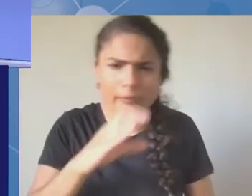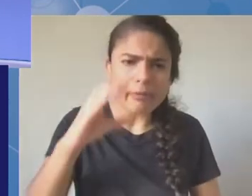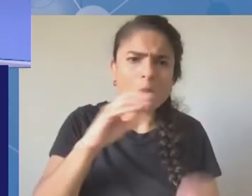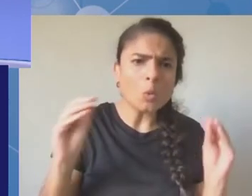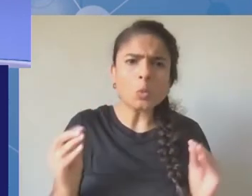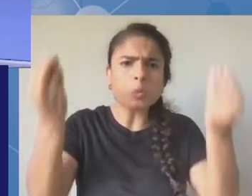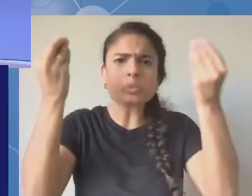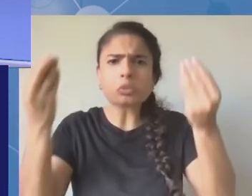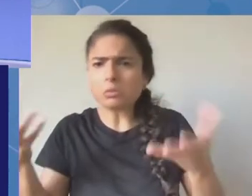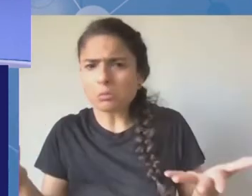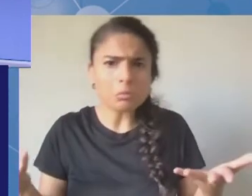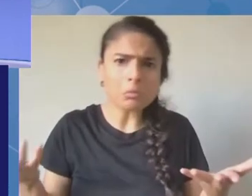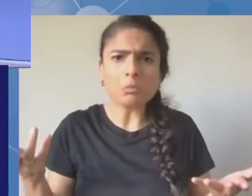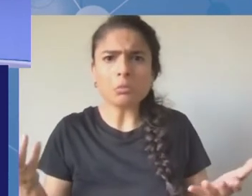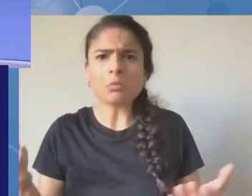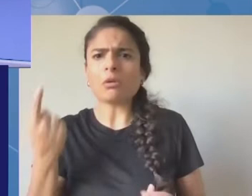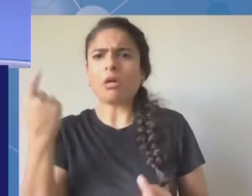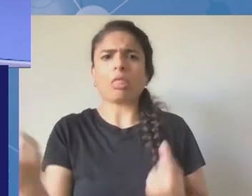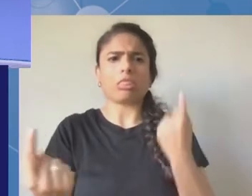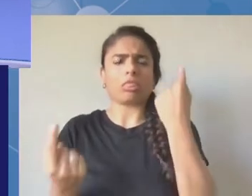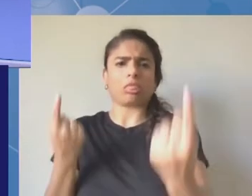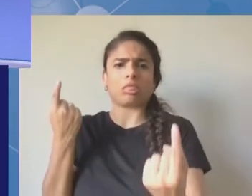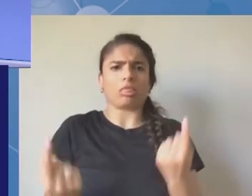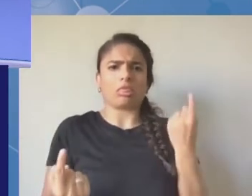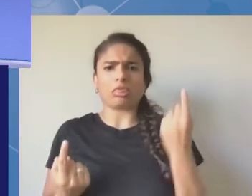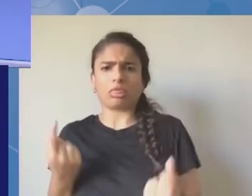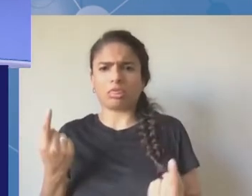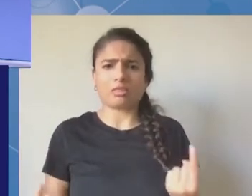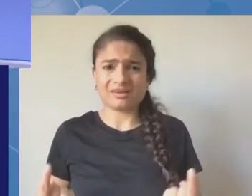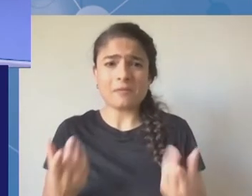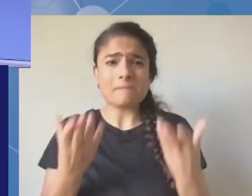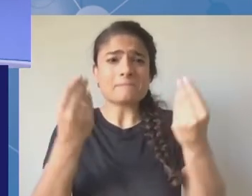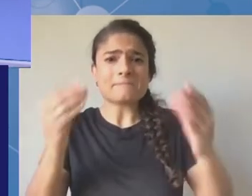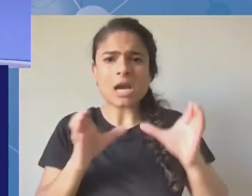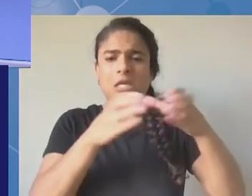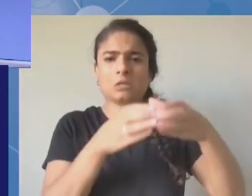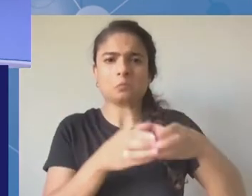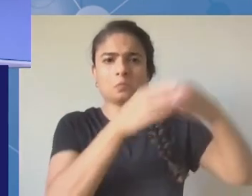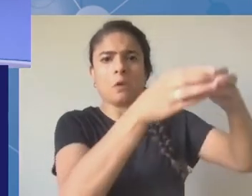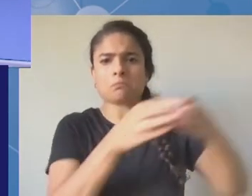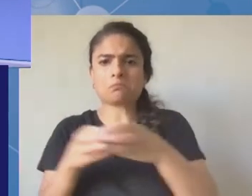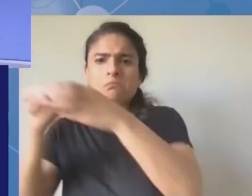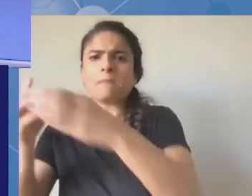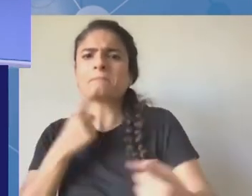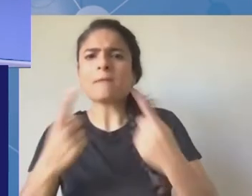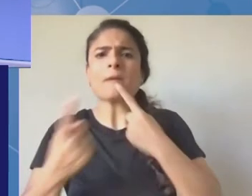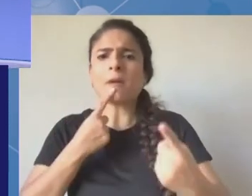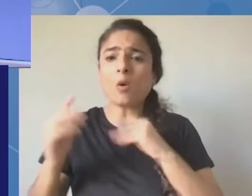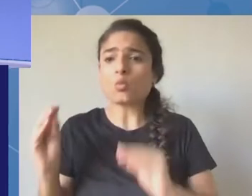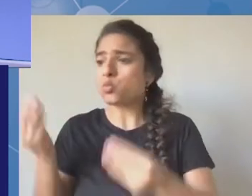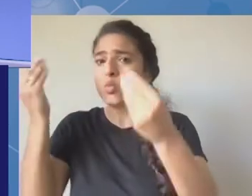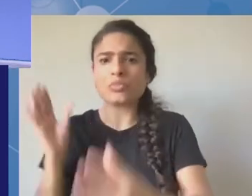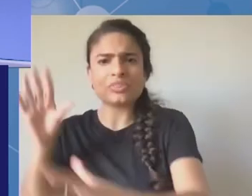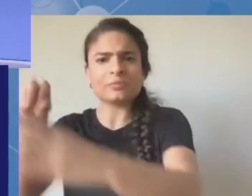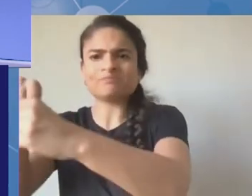being part of the panel discussions yes the youth were given a voice to speak but i believe we can also